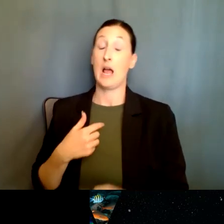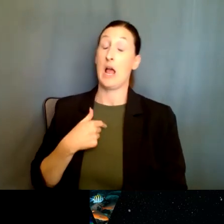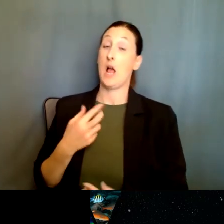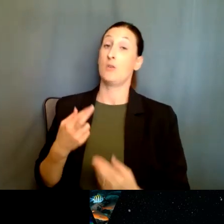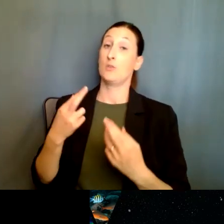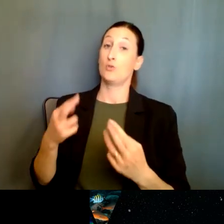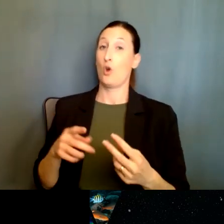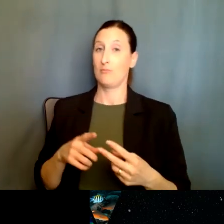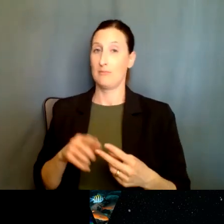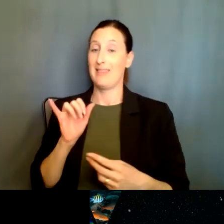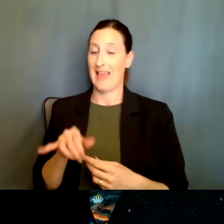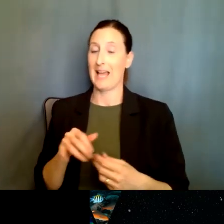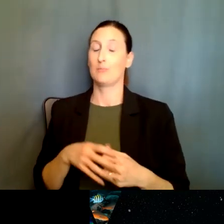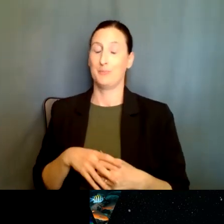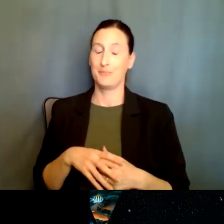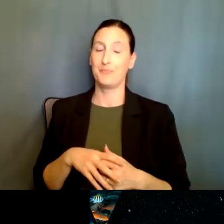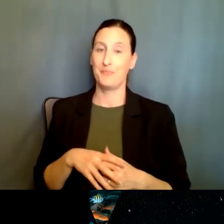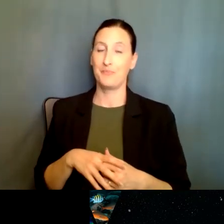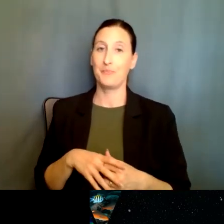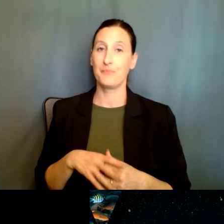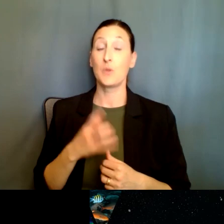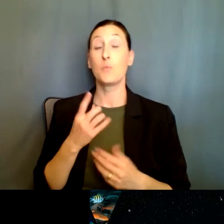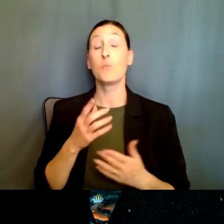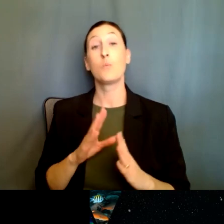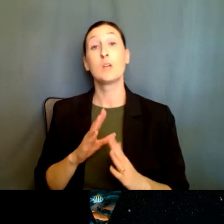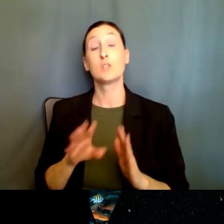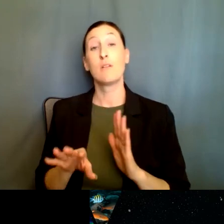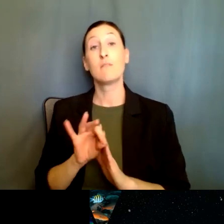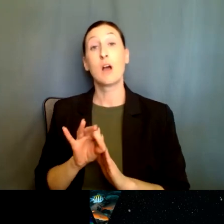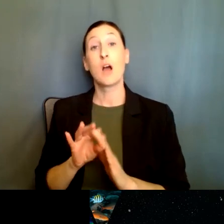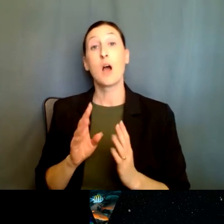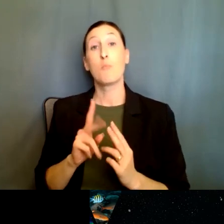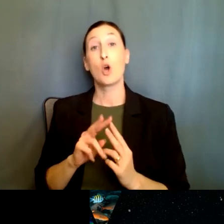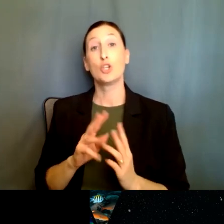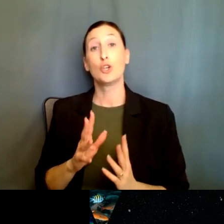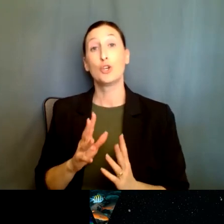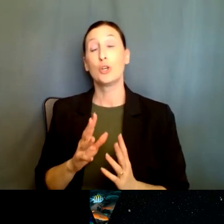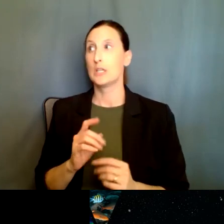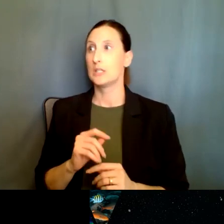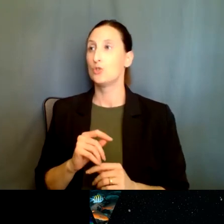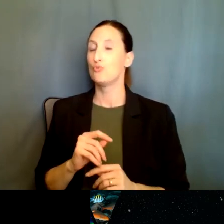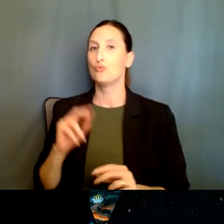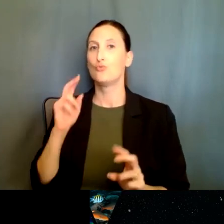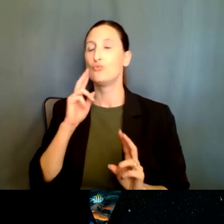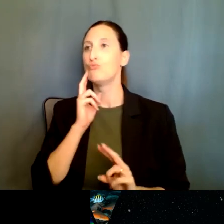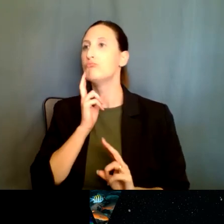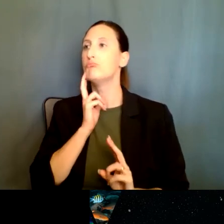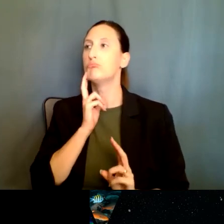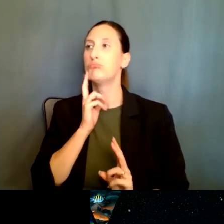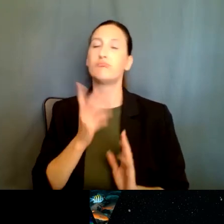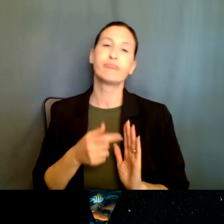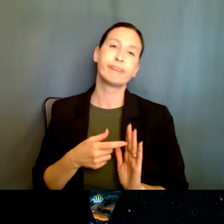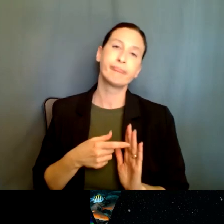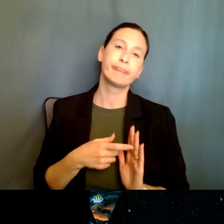the latter. So, um, one way to find partners is to, um, look at, uh, for instance,